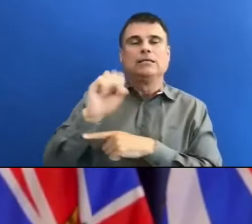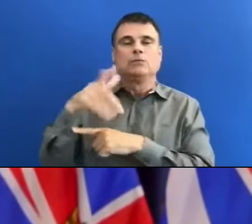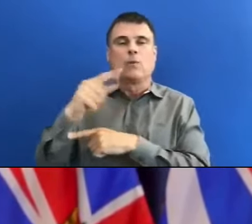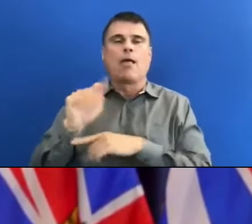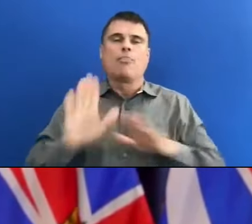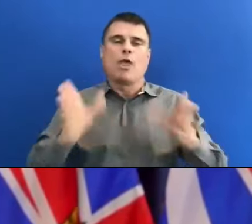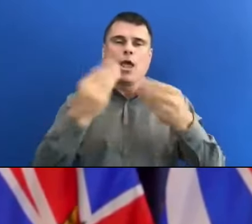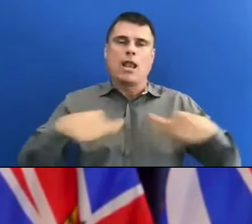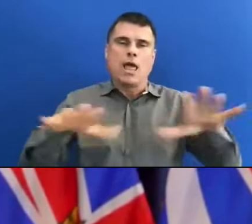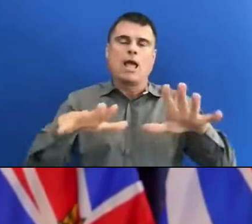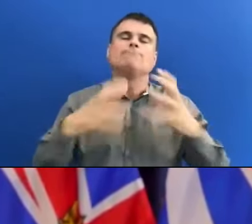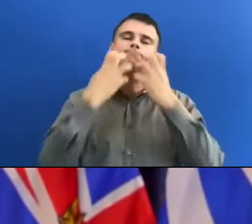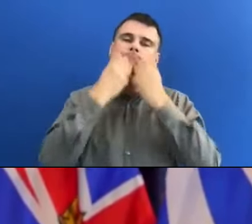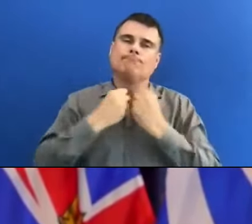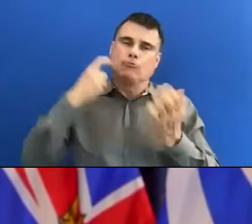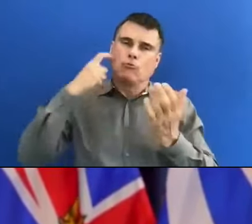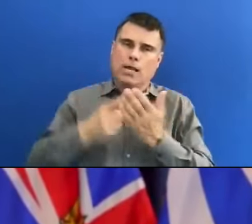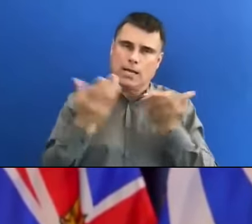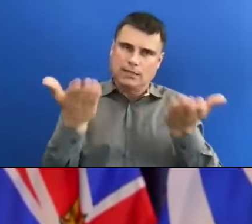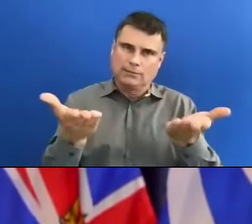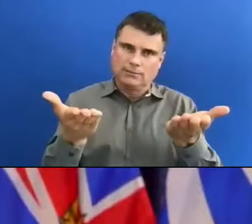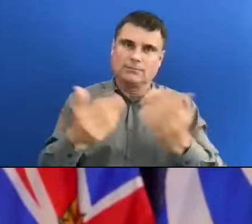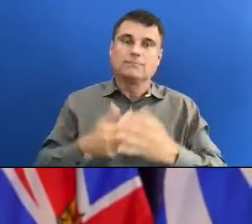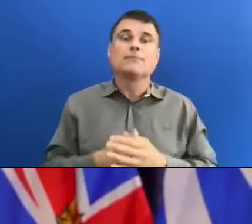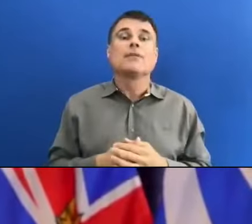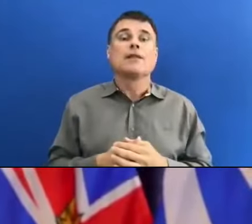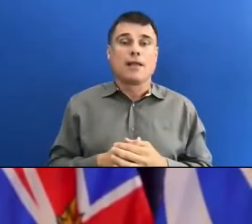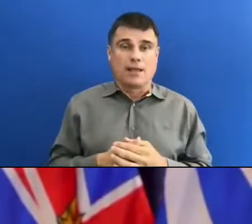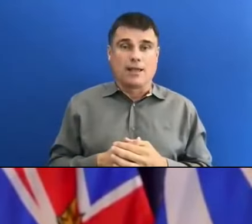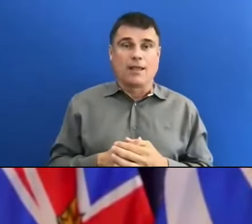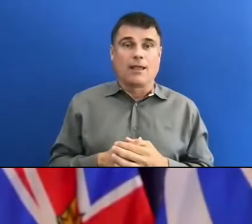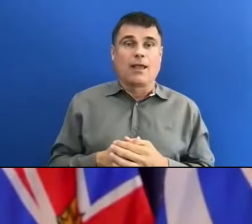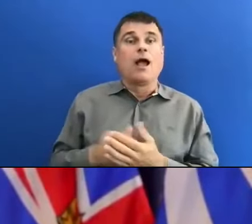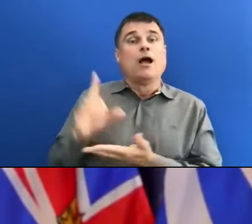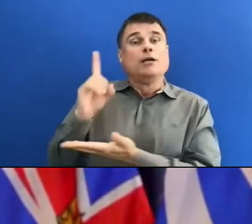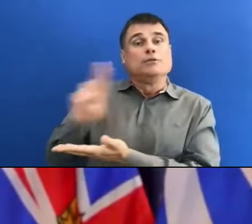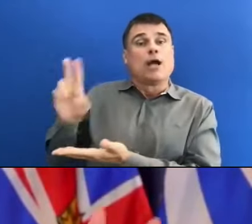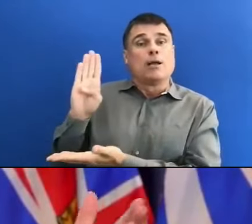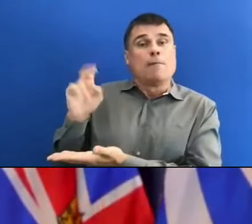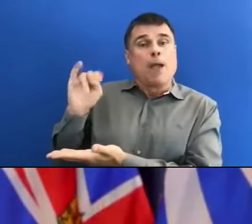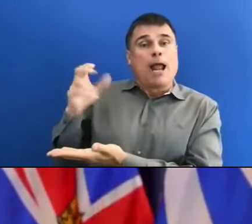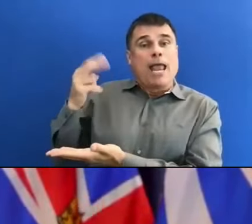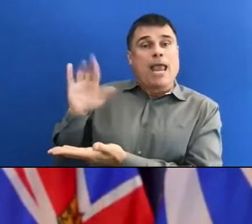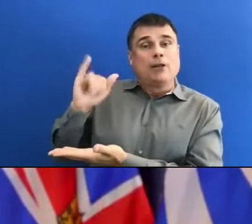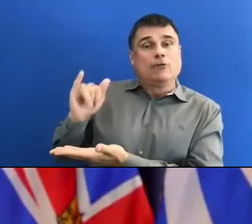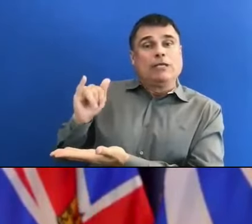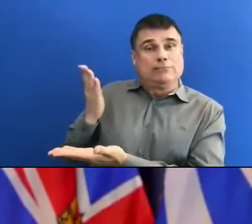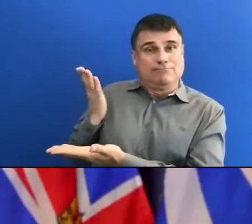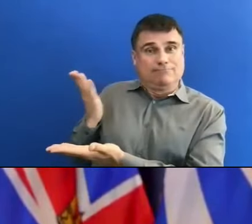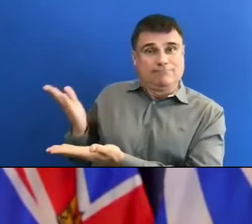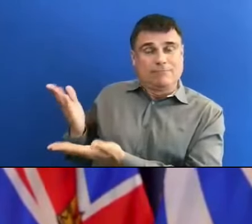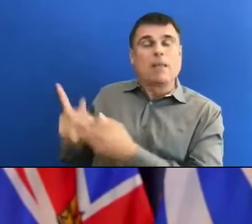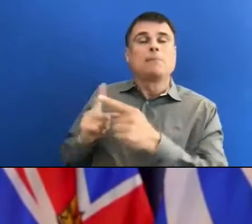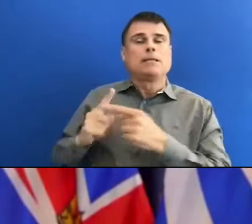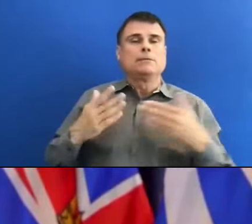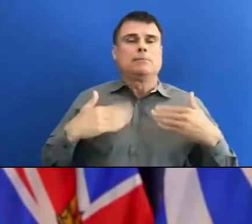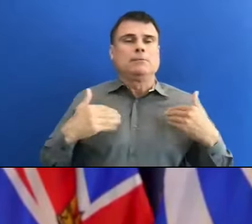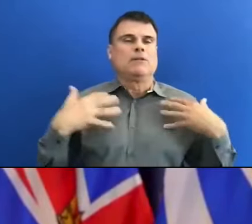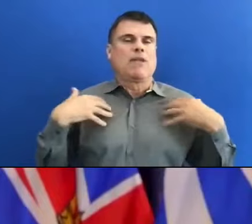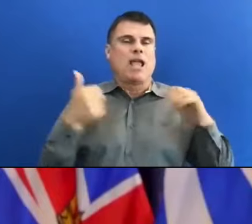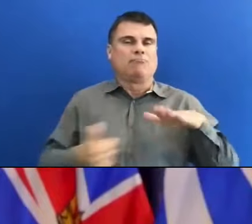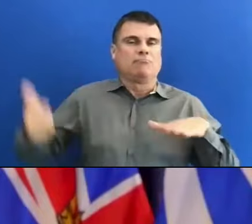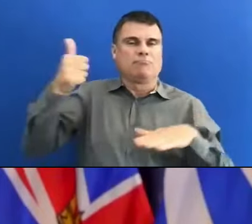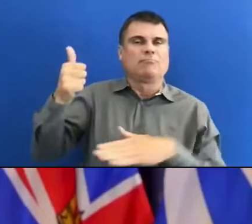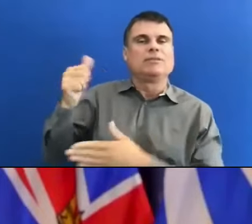joined by Dr. Bonnie Henry, a provincial health officer, Minister Adrian Dix, Minister of Health, Ravi Calon, Minister of Jobs, Economic